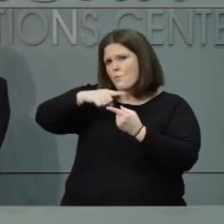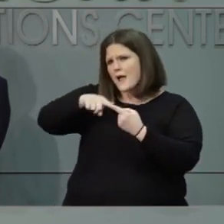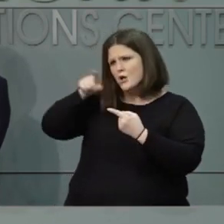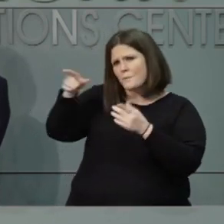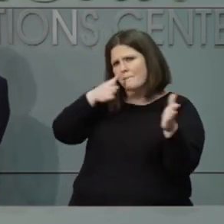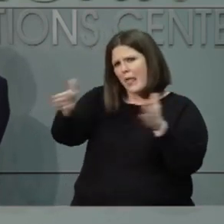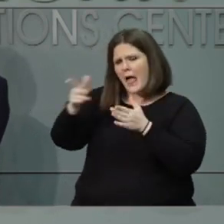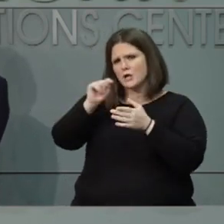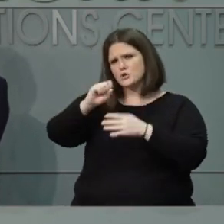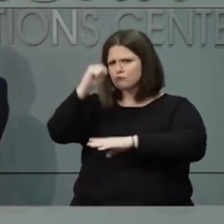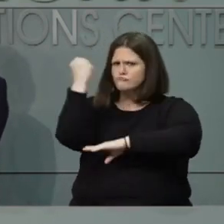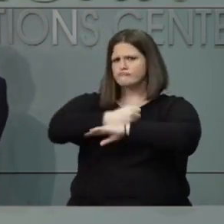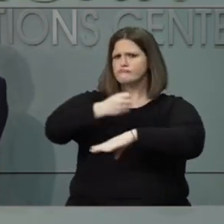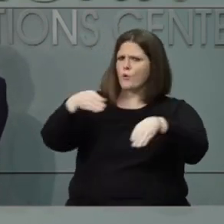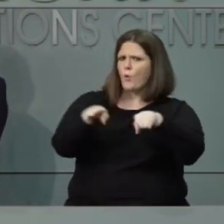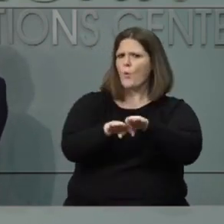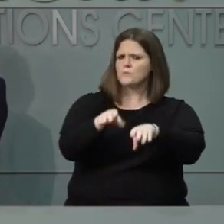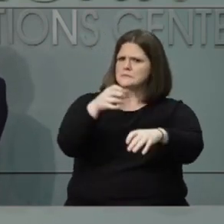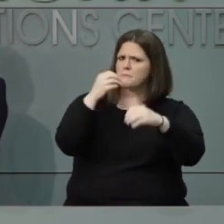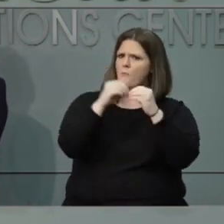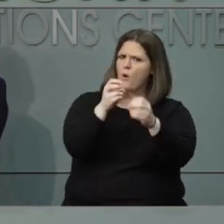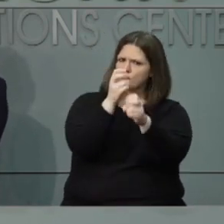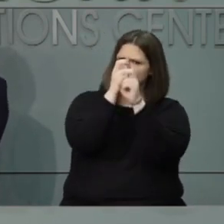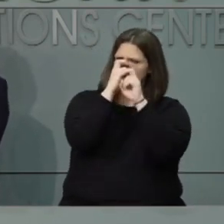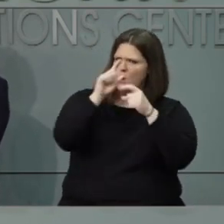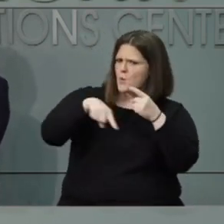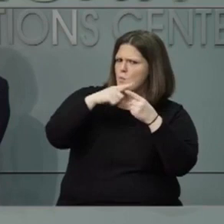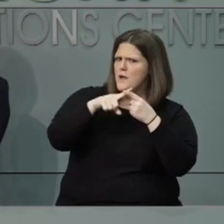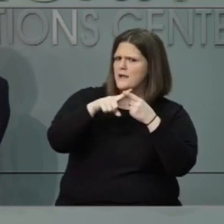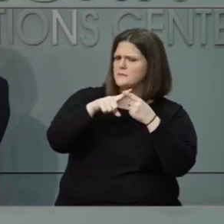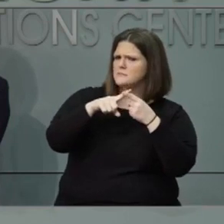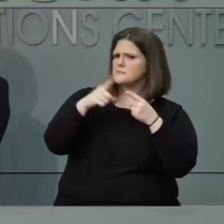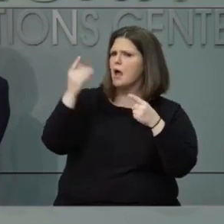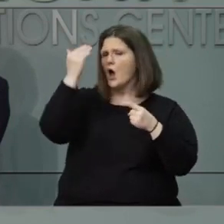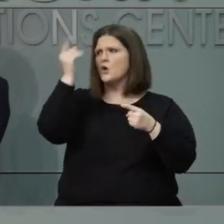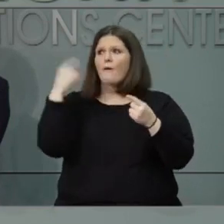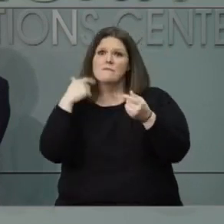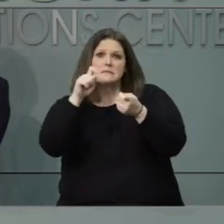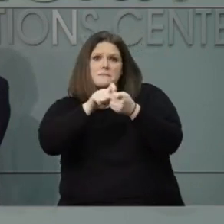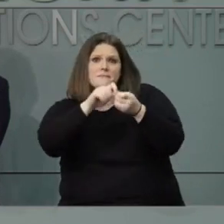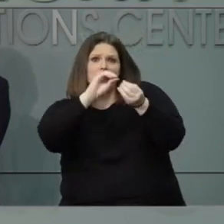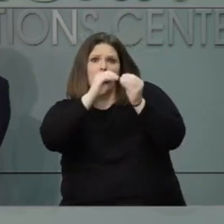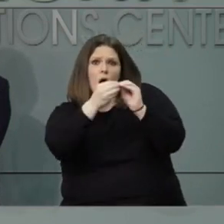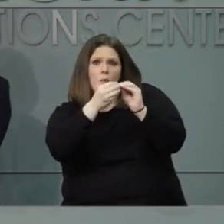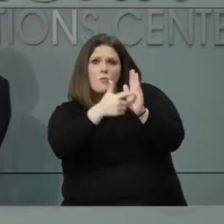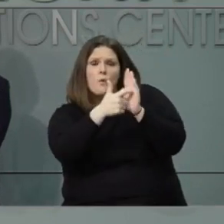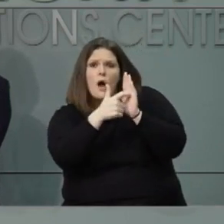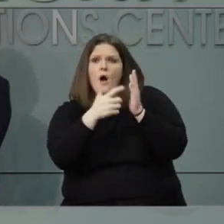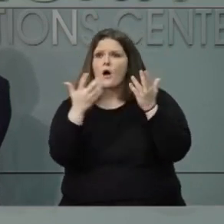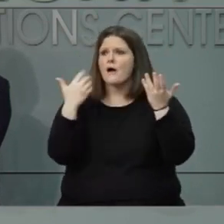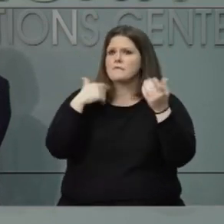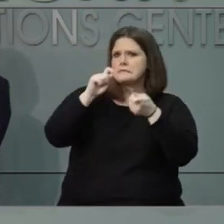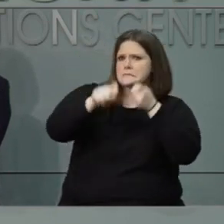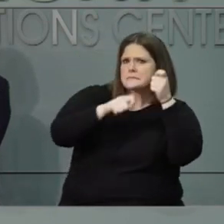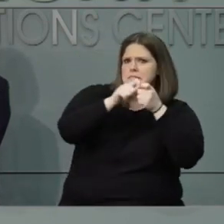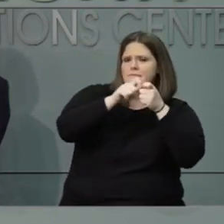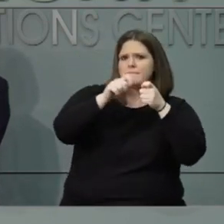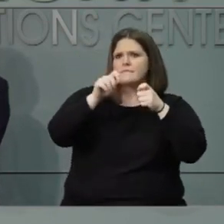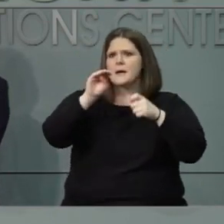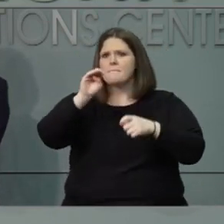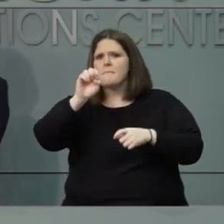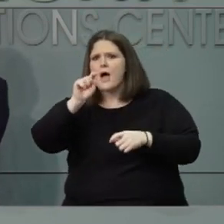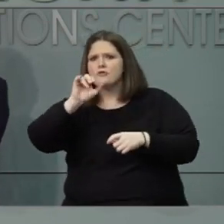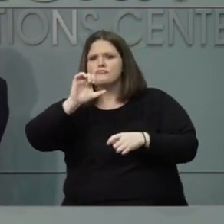is there a certain metric or threshold that y'all are looking at that you would decide, okay, now is the time to start implementing a curfew or